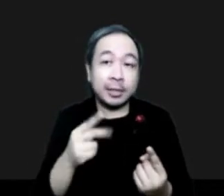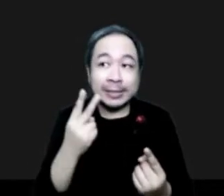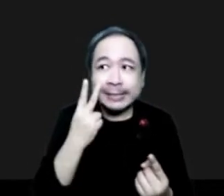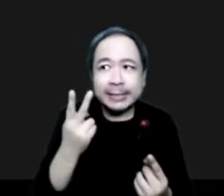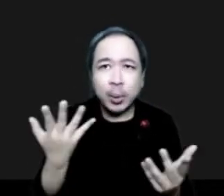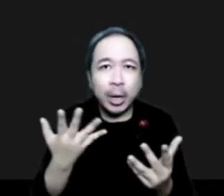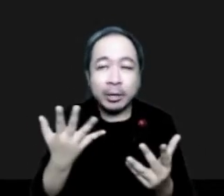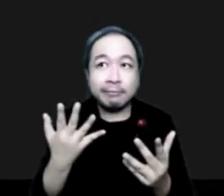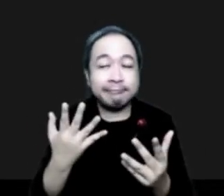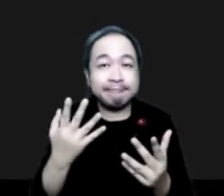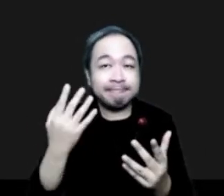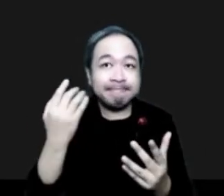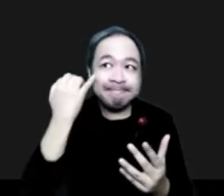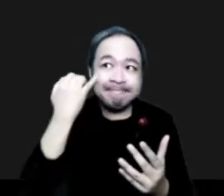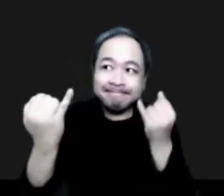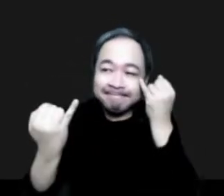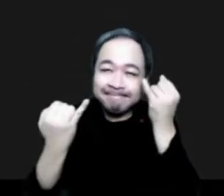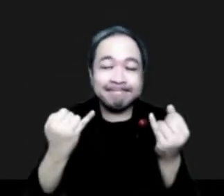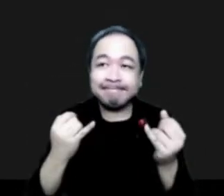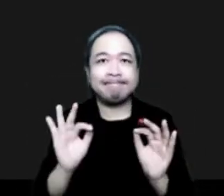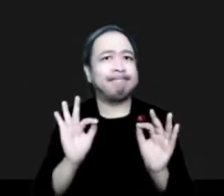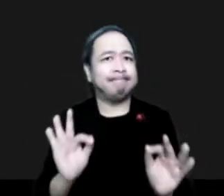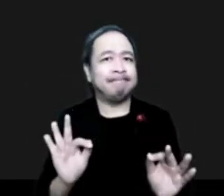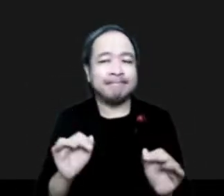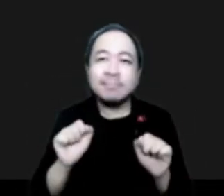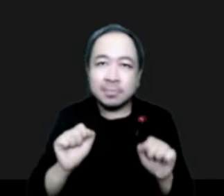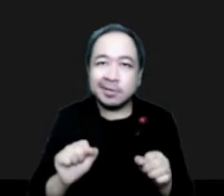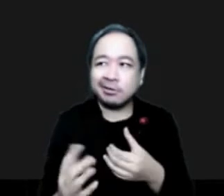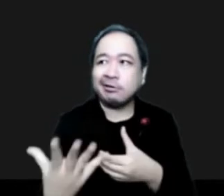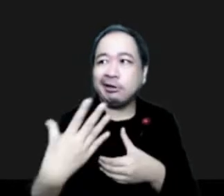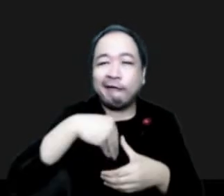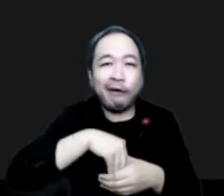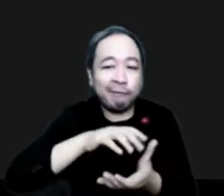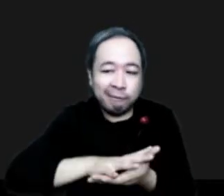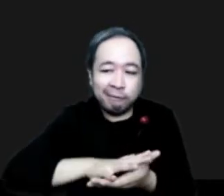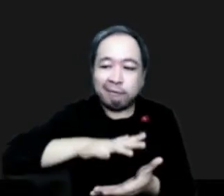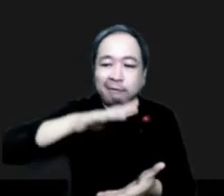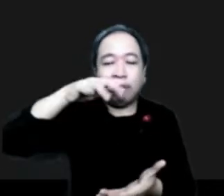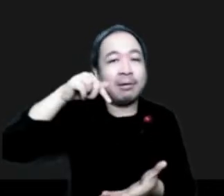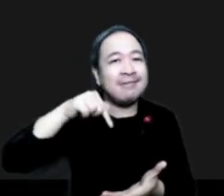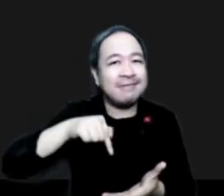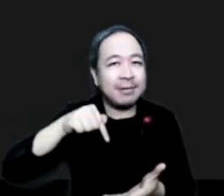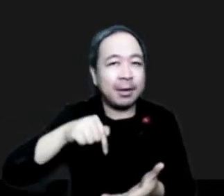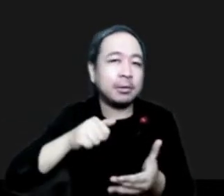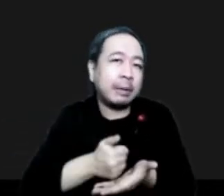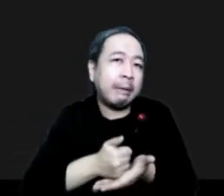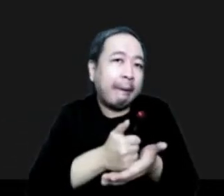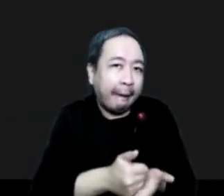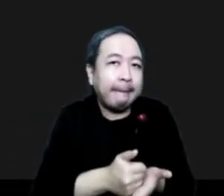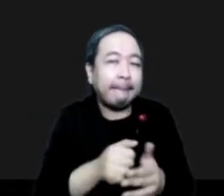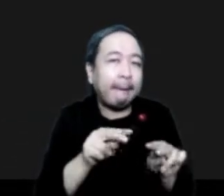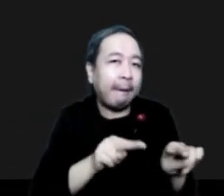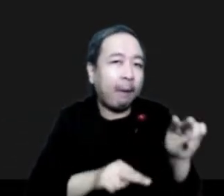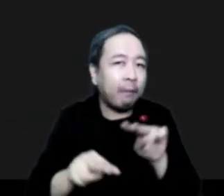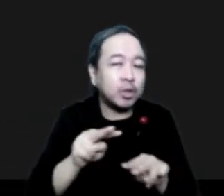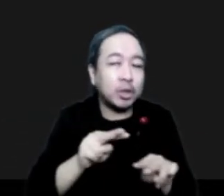And a lot of the bottom ones have to do with observations and observations of the boundary layer. So those are the gaps